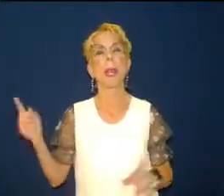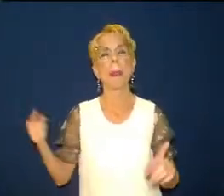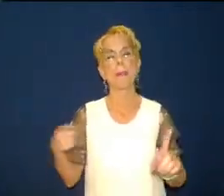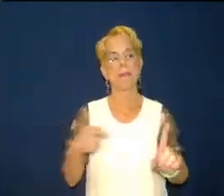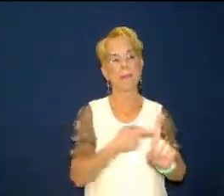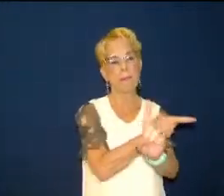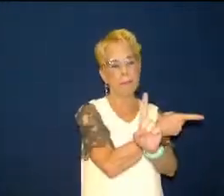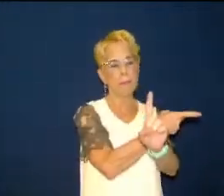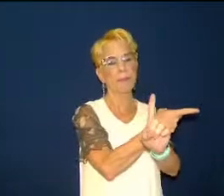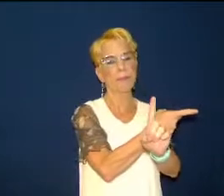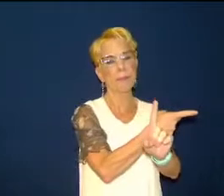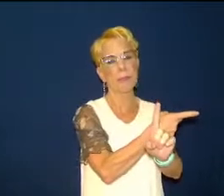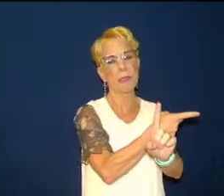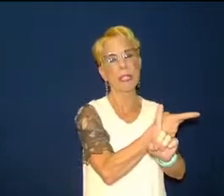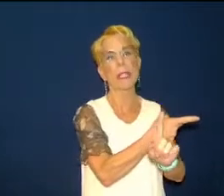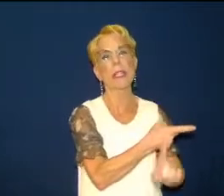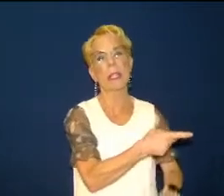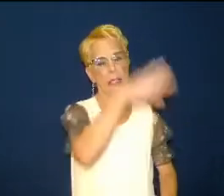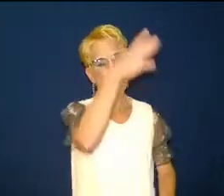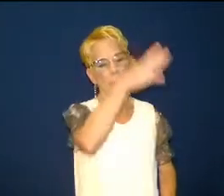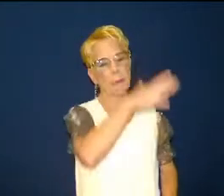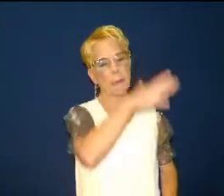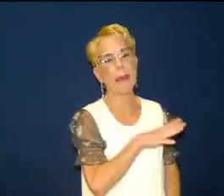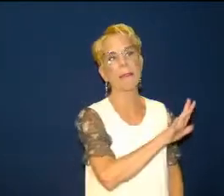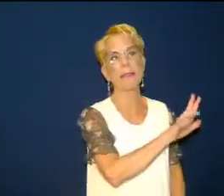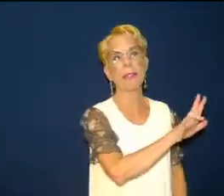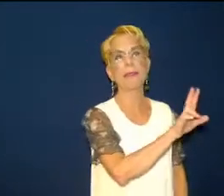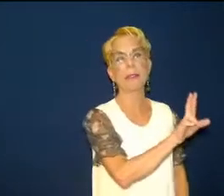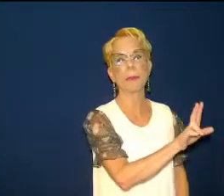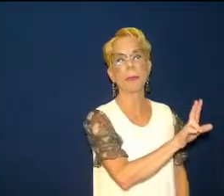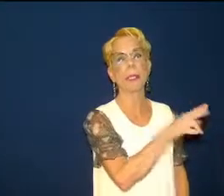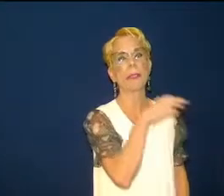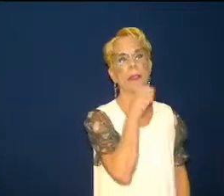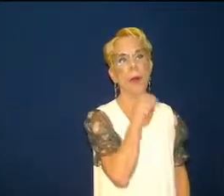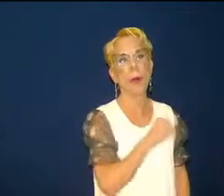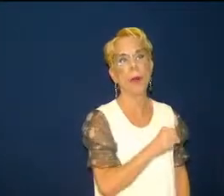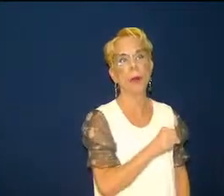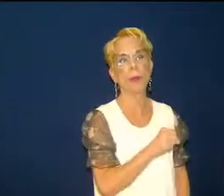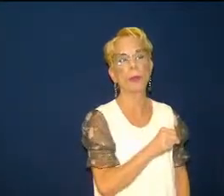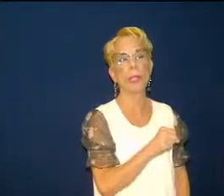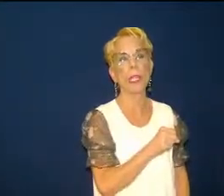from winnipeg climbed into bed pulled up the covers and died